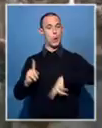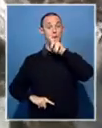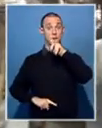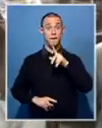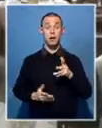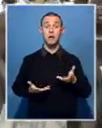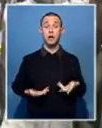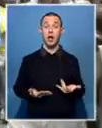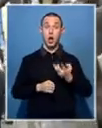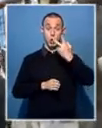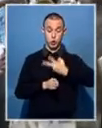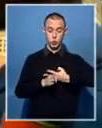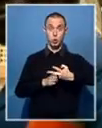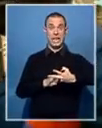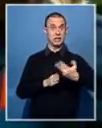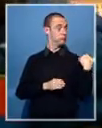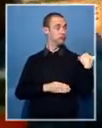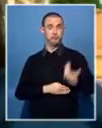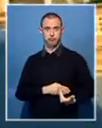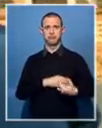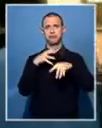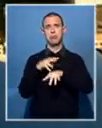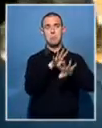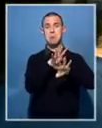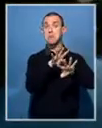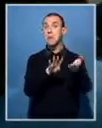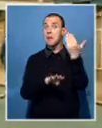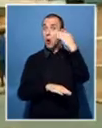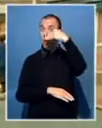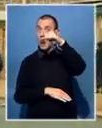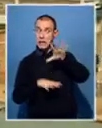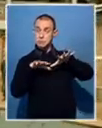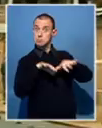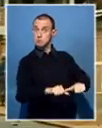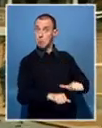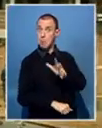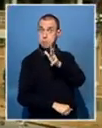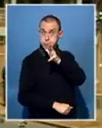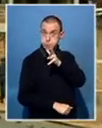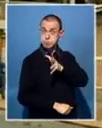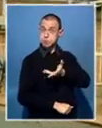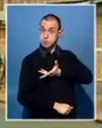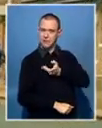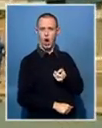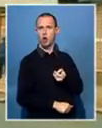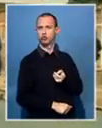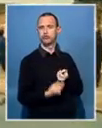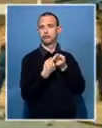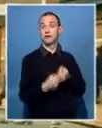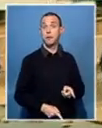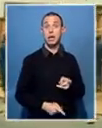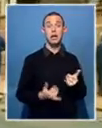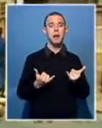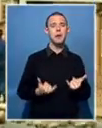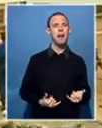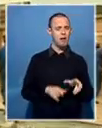After more than two weeks of protests, police kept a low profile. Protesters were angry at the President's bid